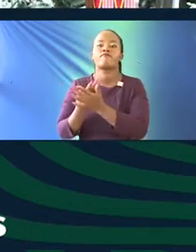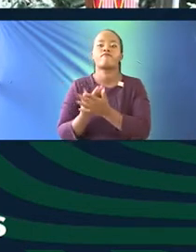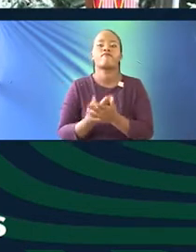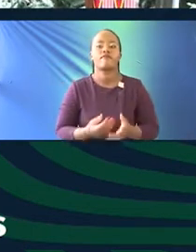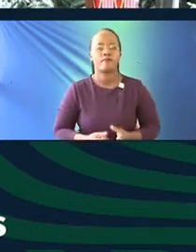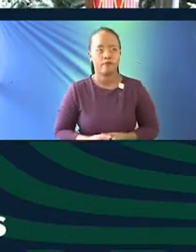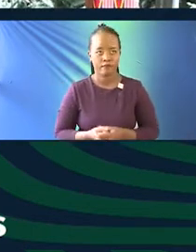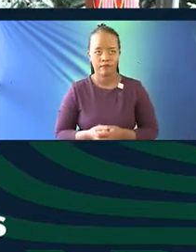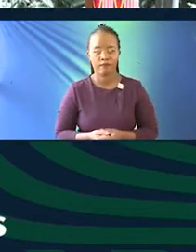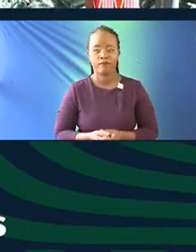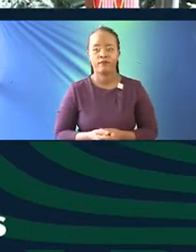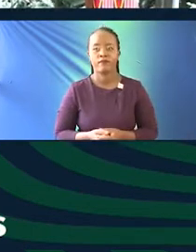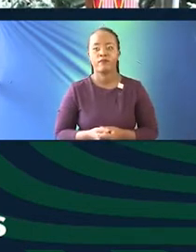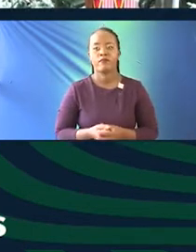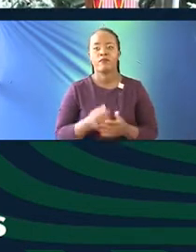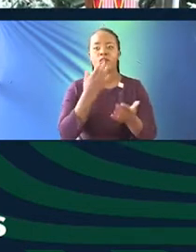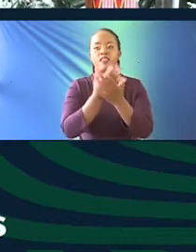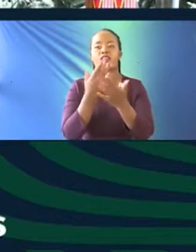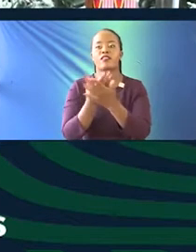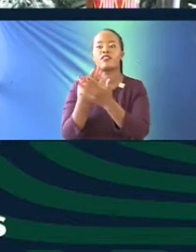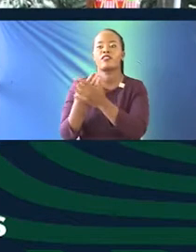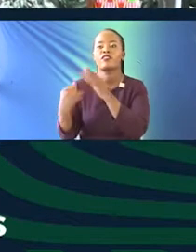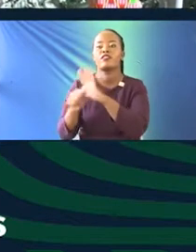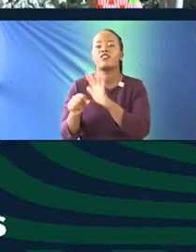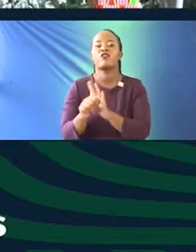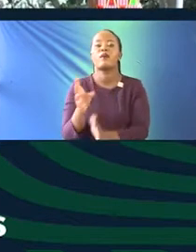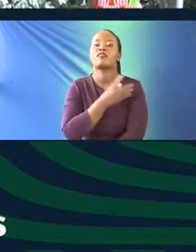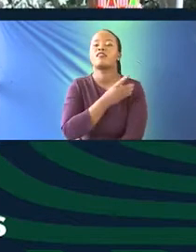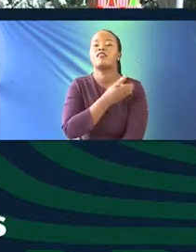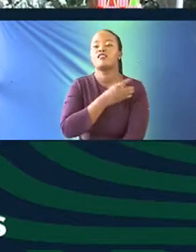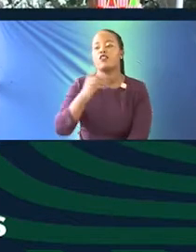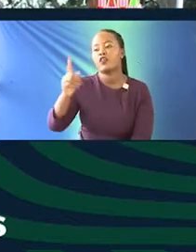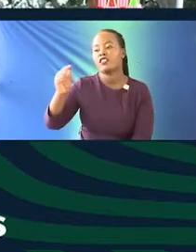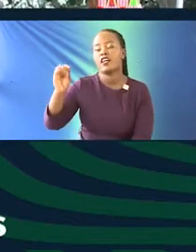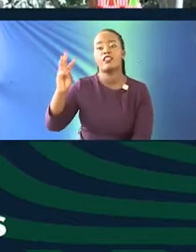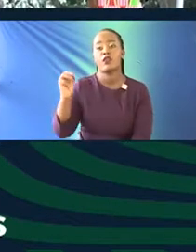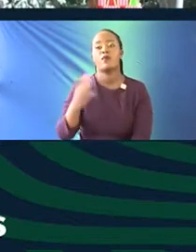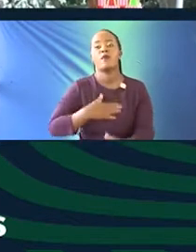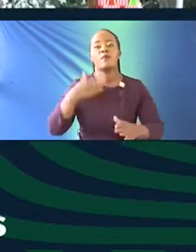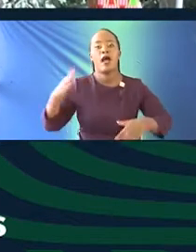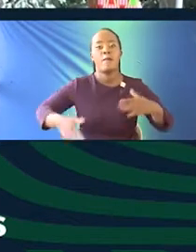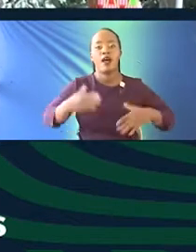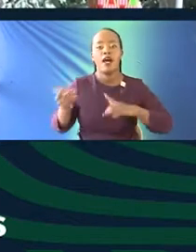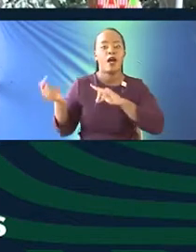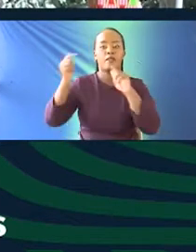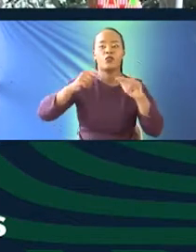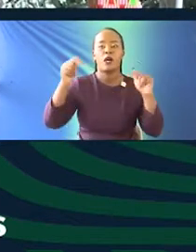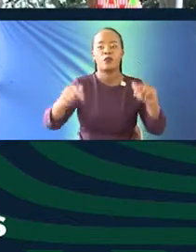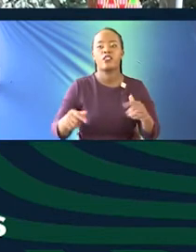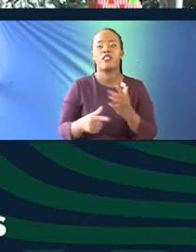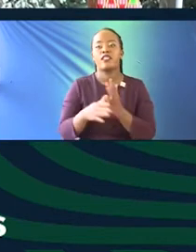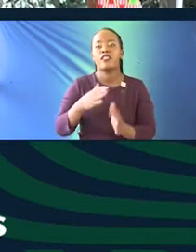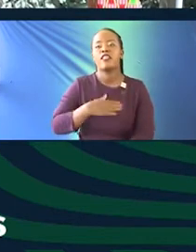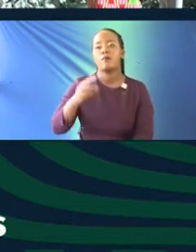Thank you so much, Dr. Tom Wadiombo. I'm really glad to be here today. My name is Angela Washuka, one of the founders at Book